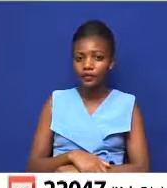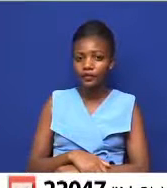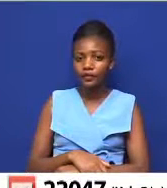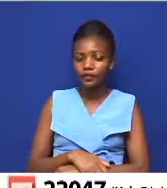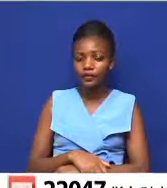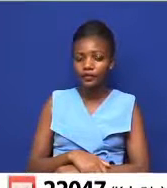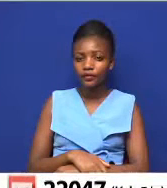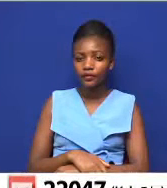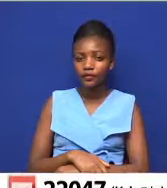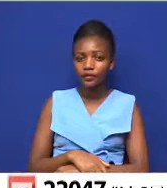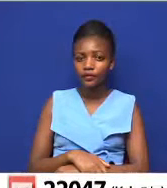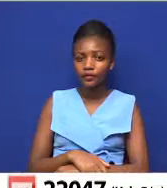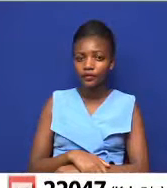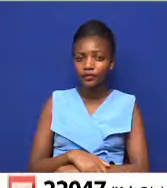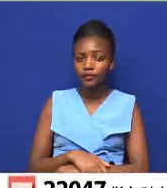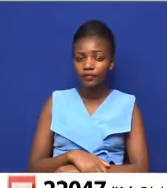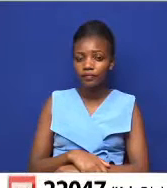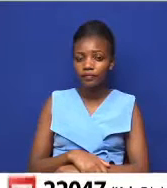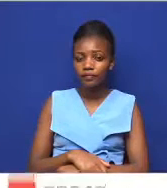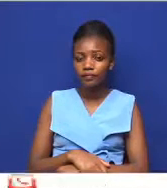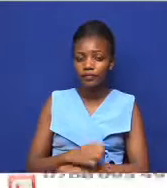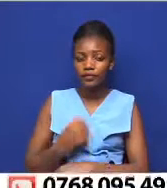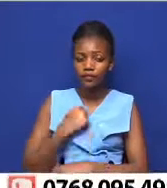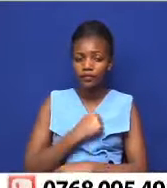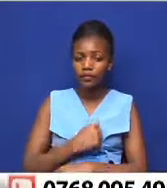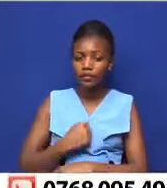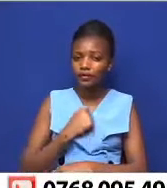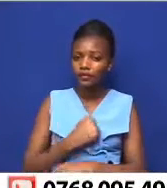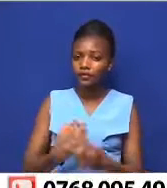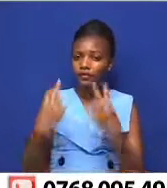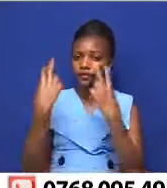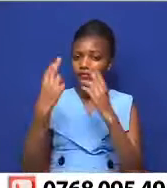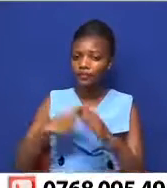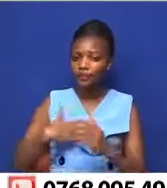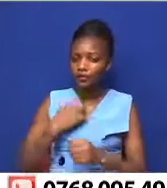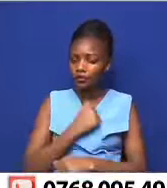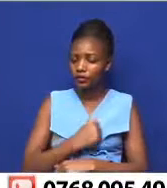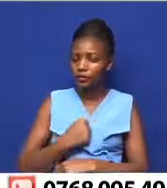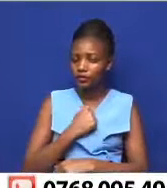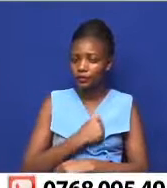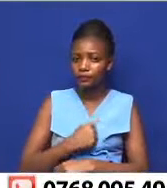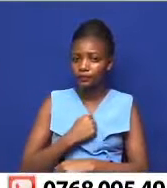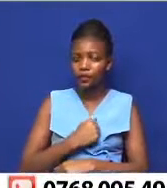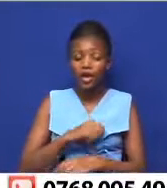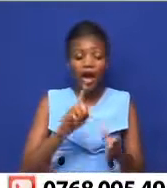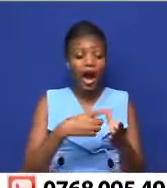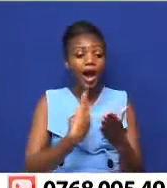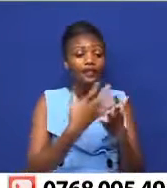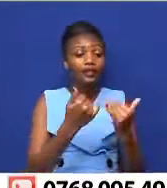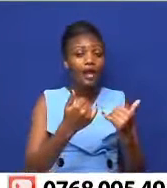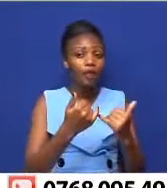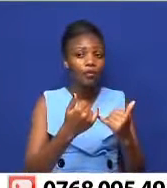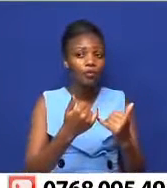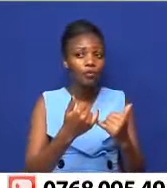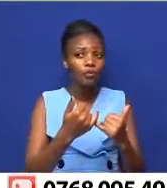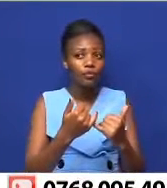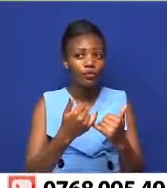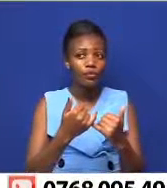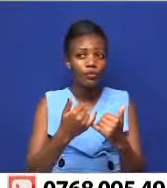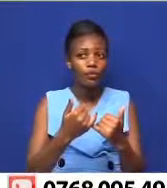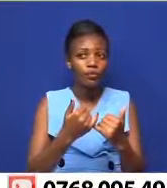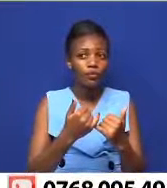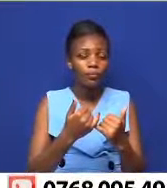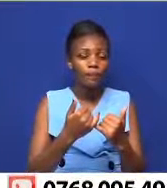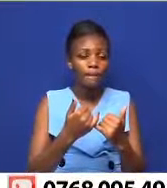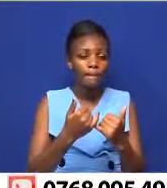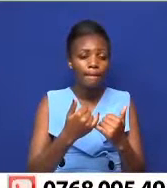with the ruling party members. So he will be having a hand in the governing of country. And, of course, now, what would be the impact